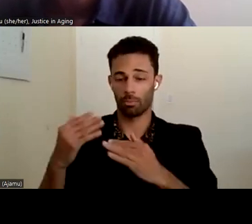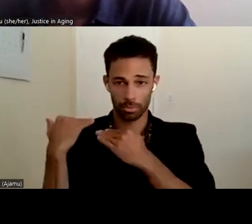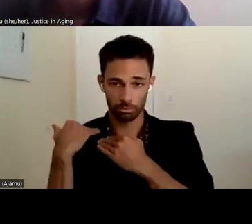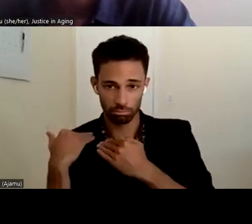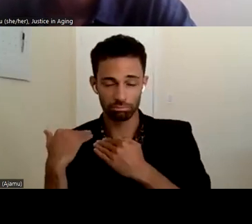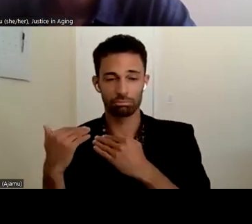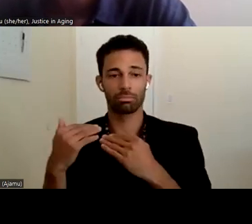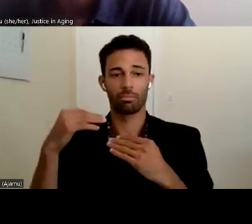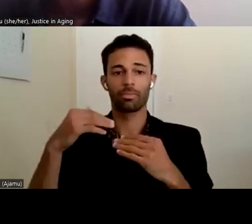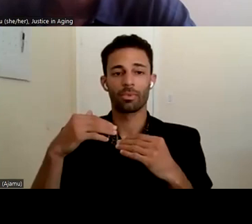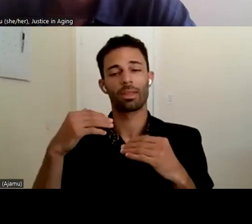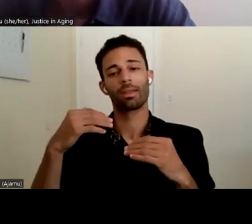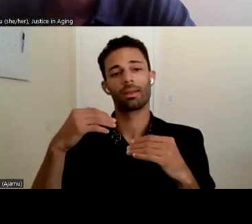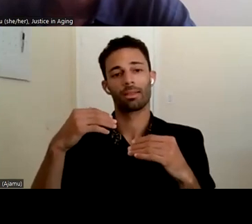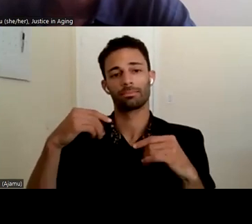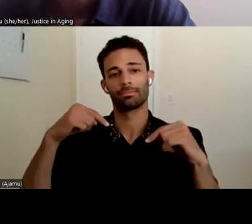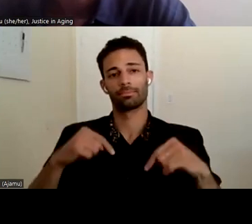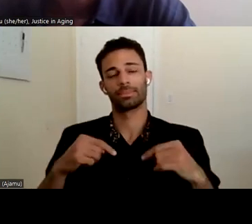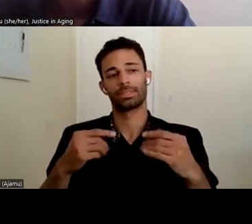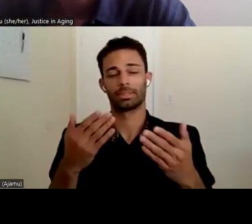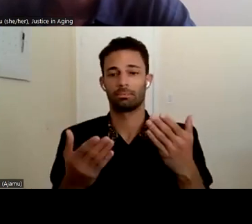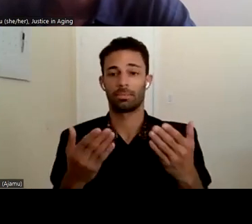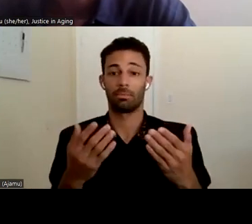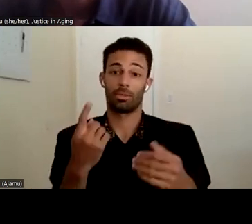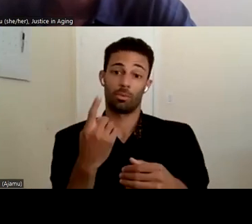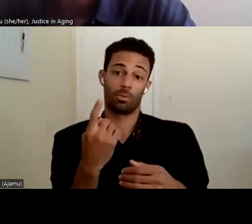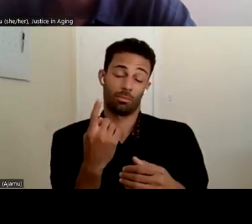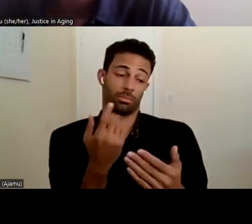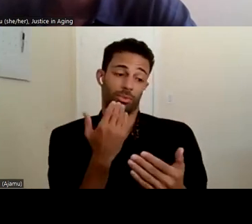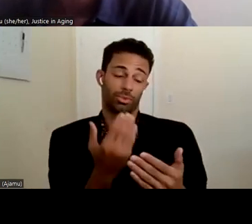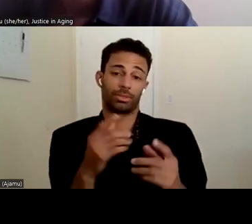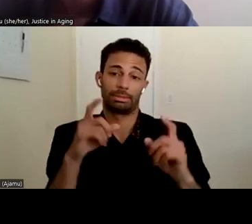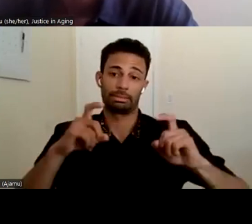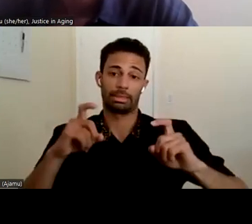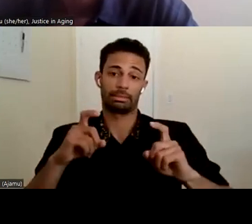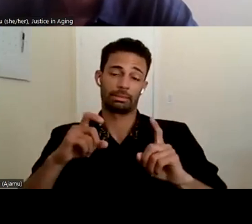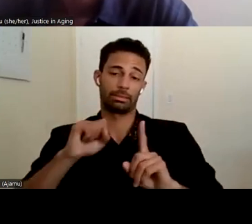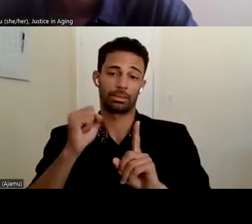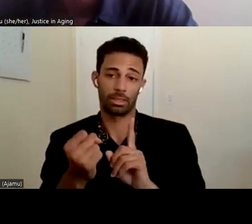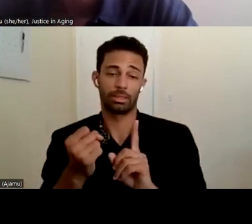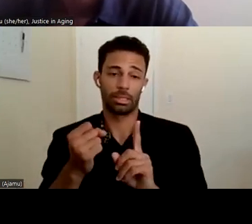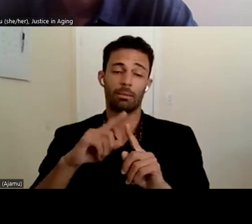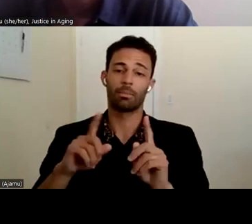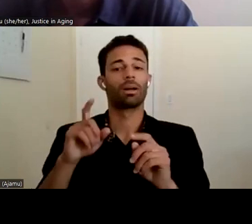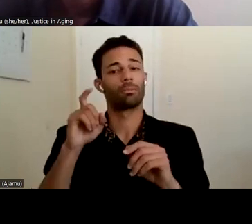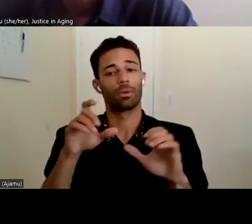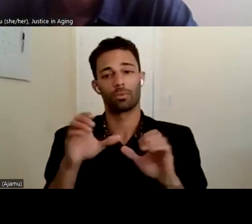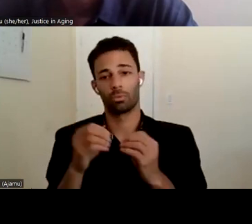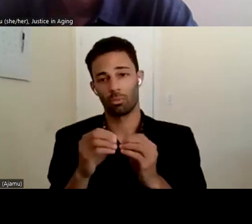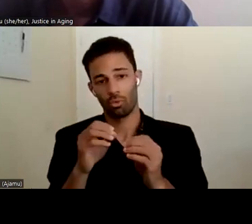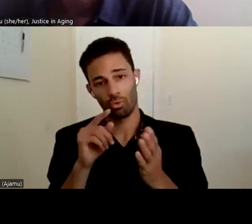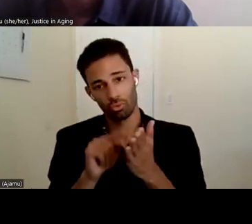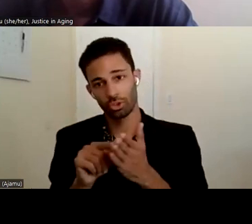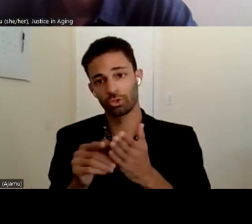that we may, um, that may be a good test case, but we certainly need to be doing more research and possibly pilot